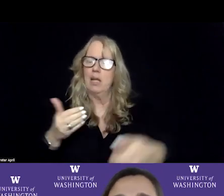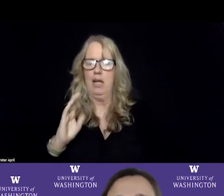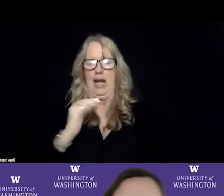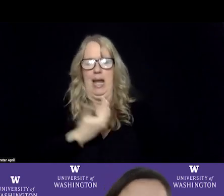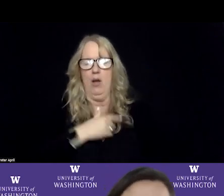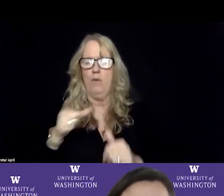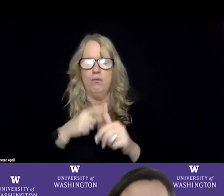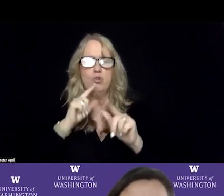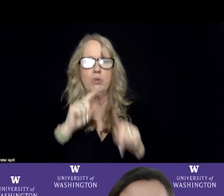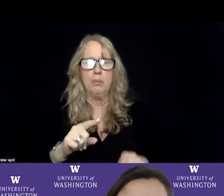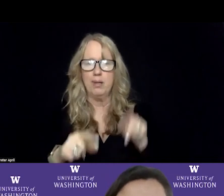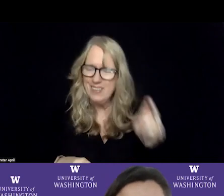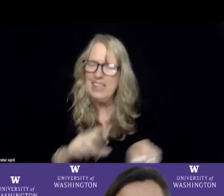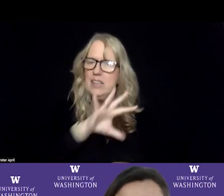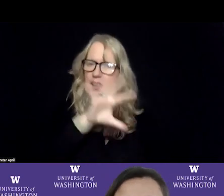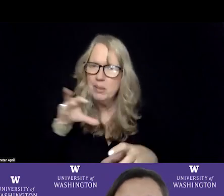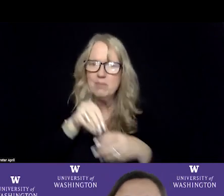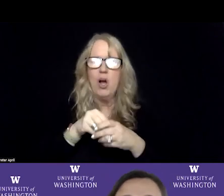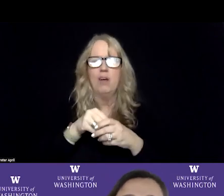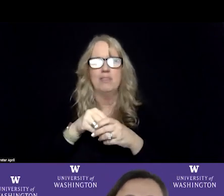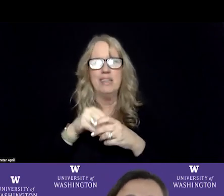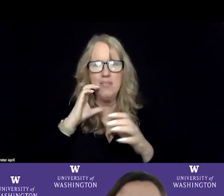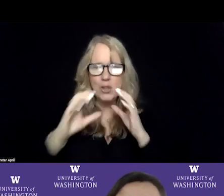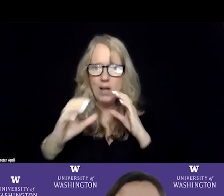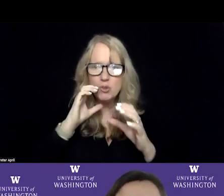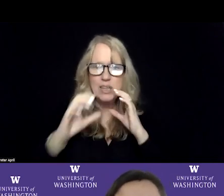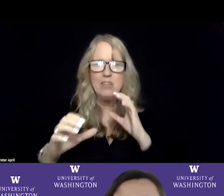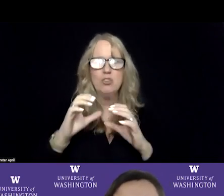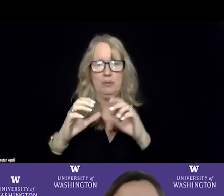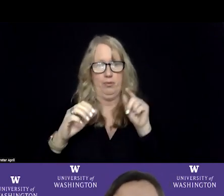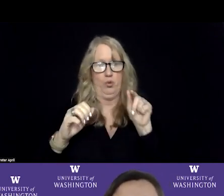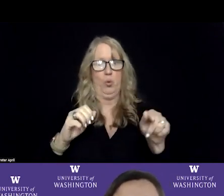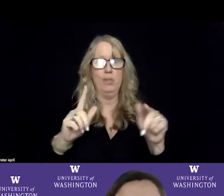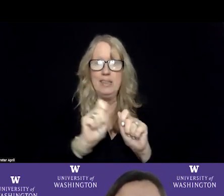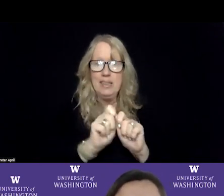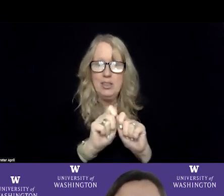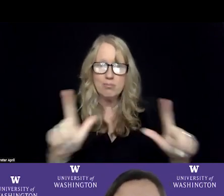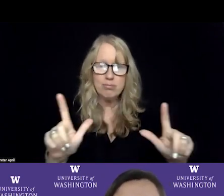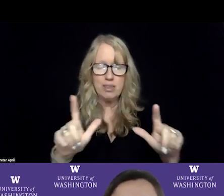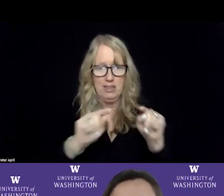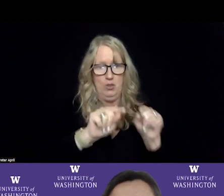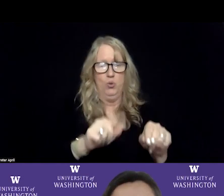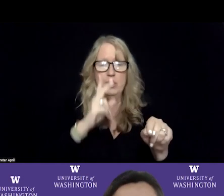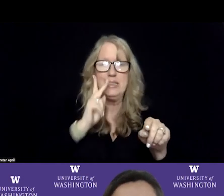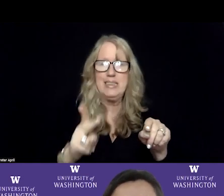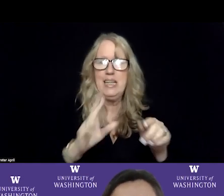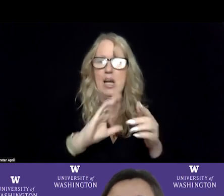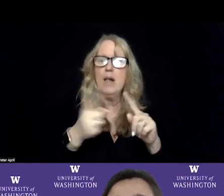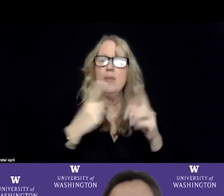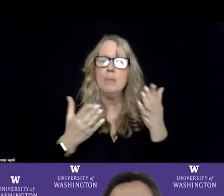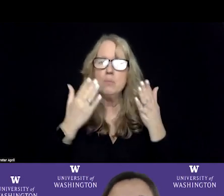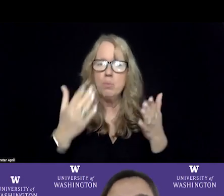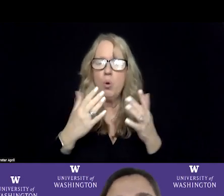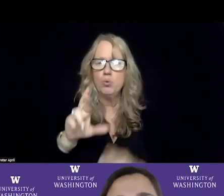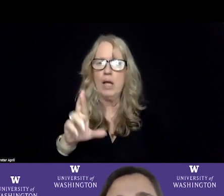that very much needs to be part of the conversation. So on this slide here, what you see is what we would propose is a